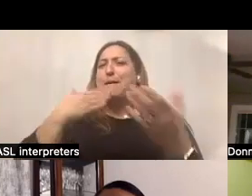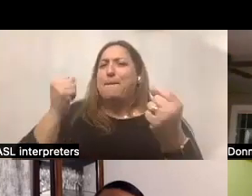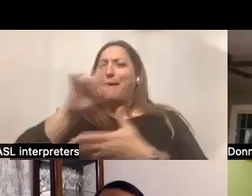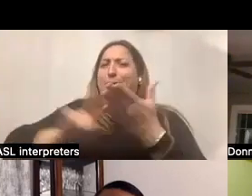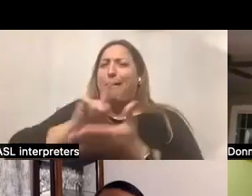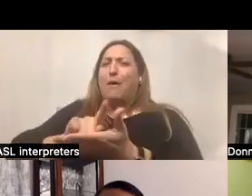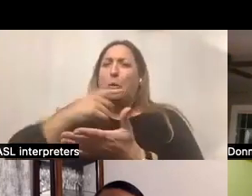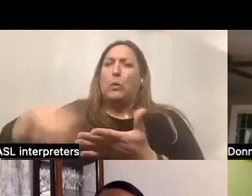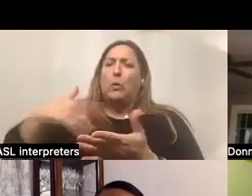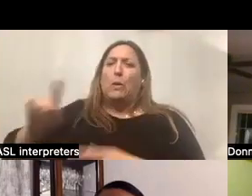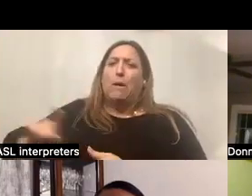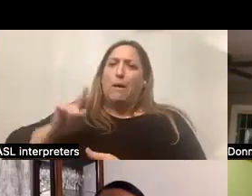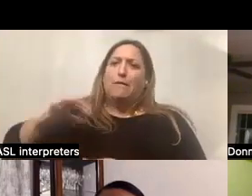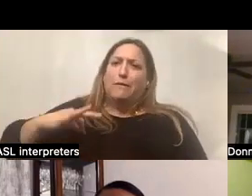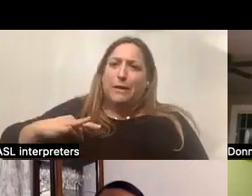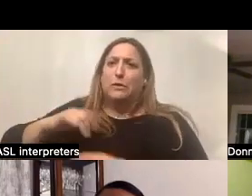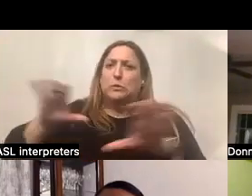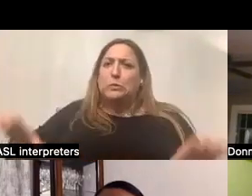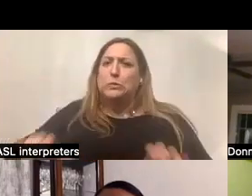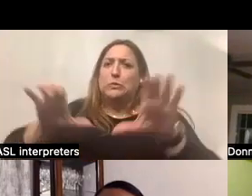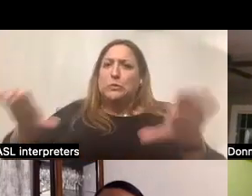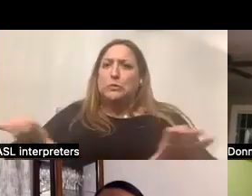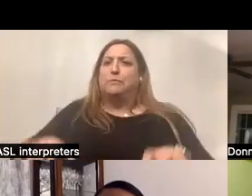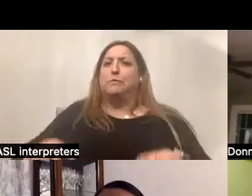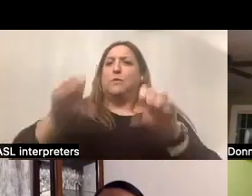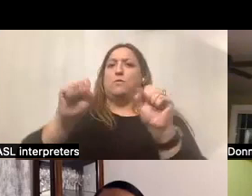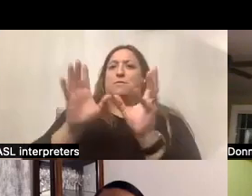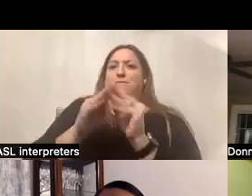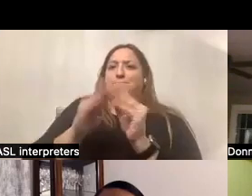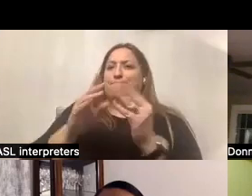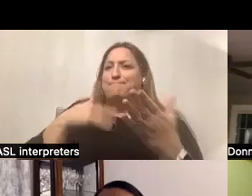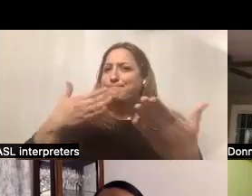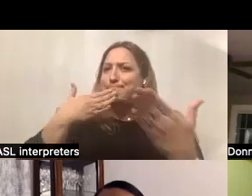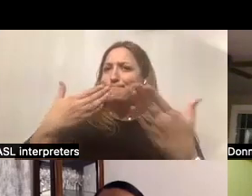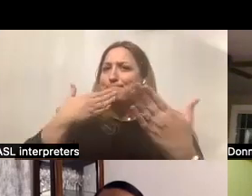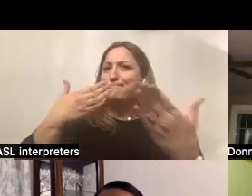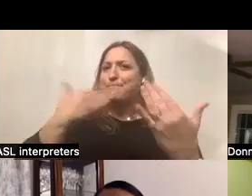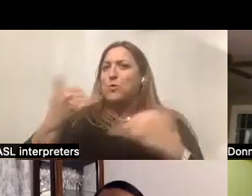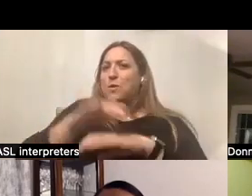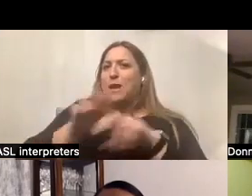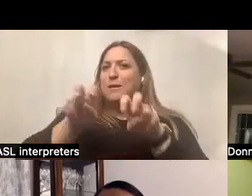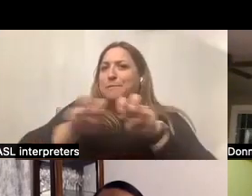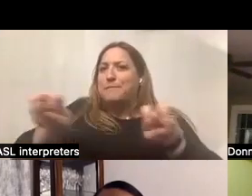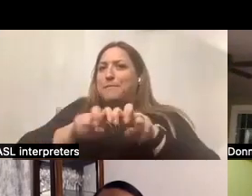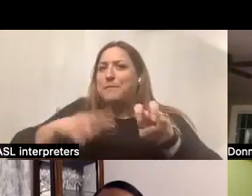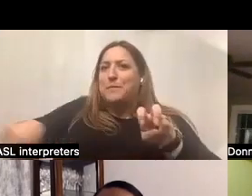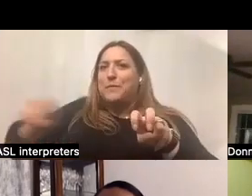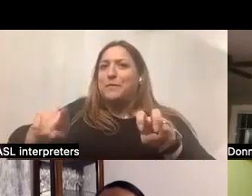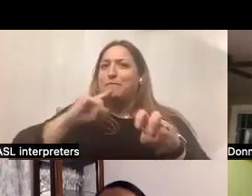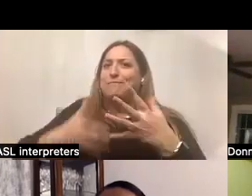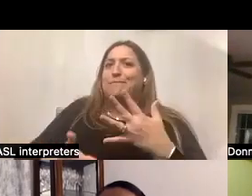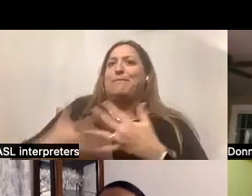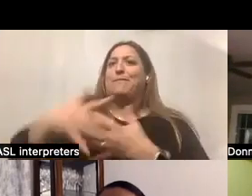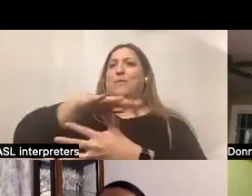efforts in bringing these sessions about. I want to especially thank tonight's panelists for prioritizing this